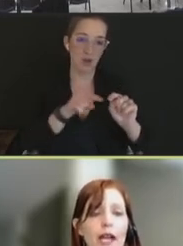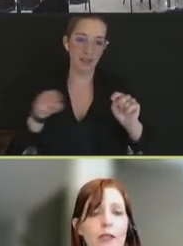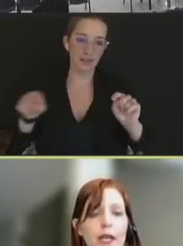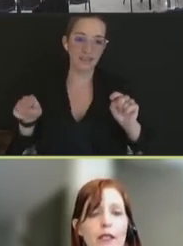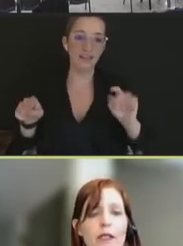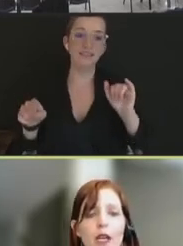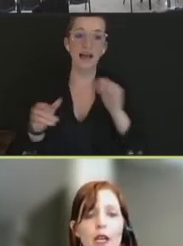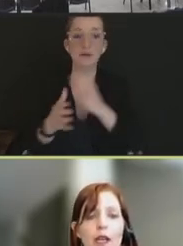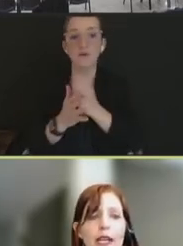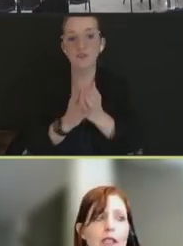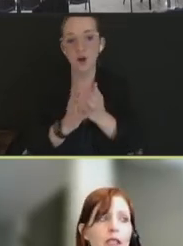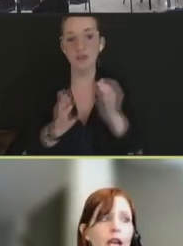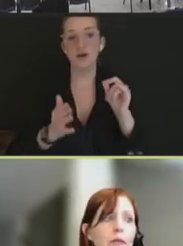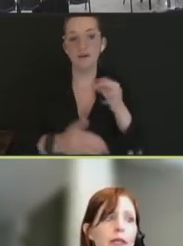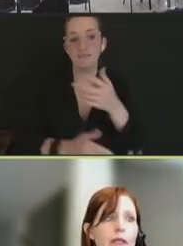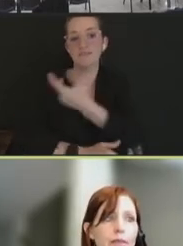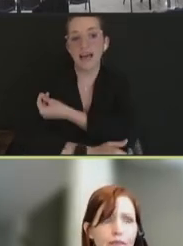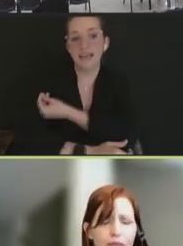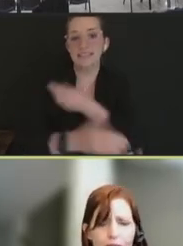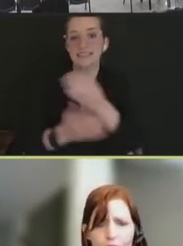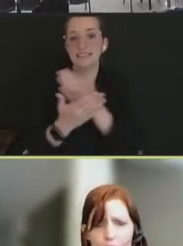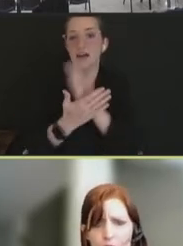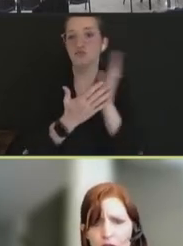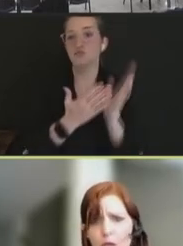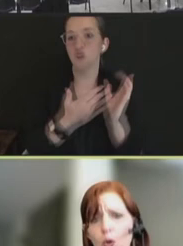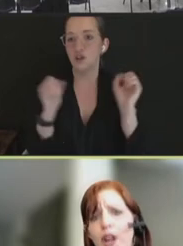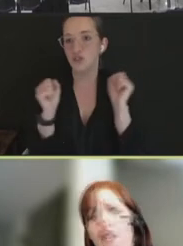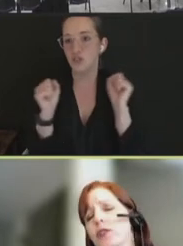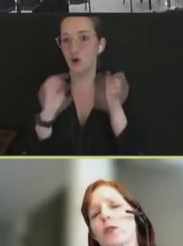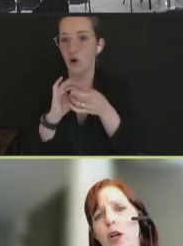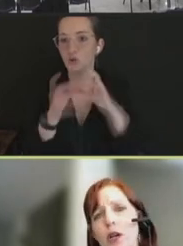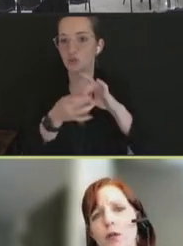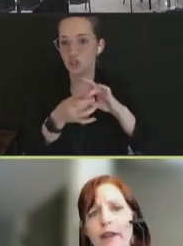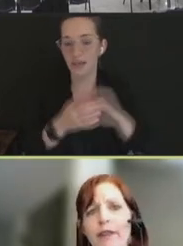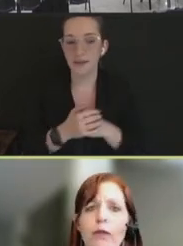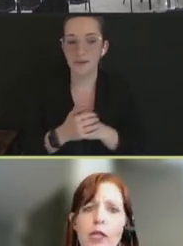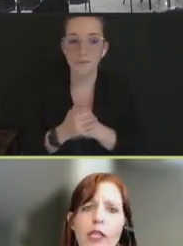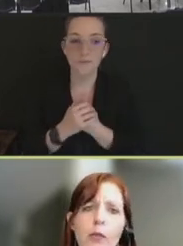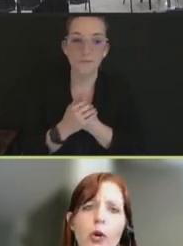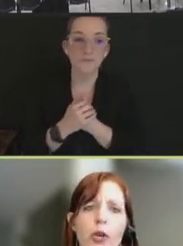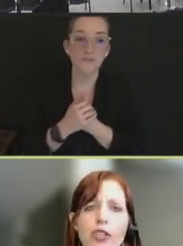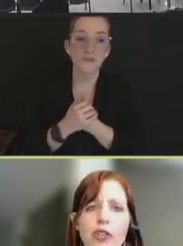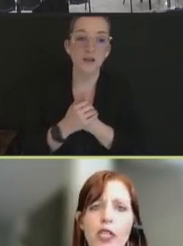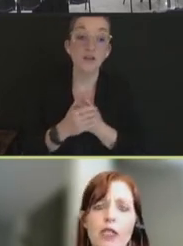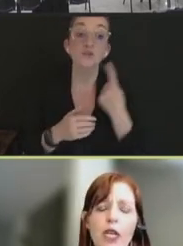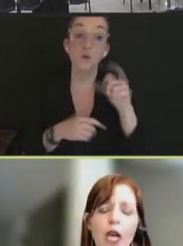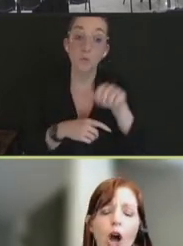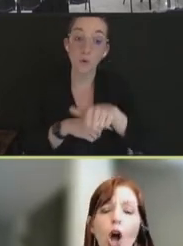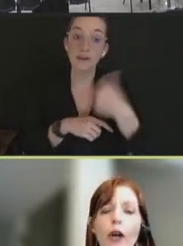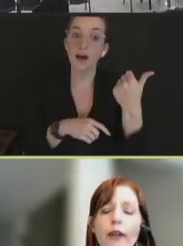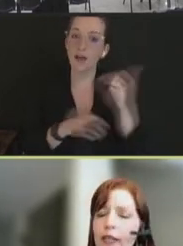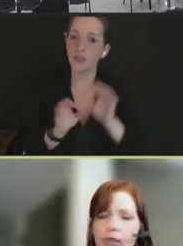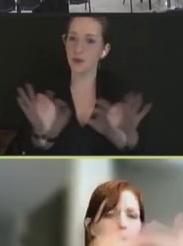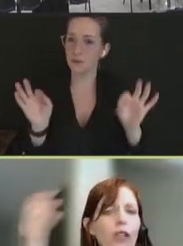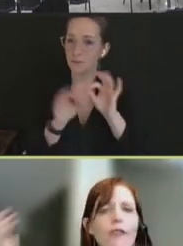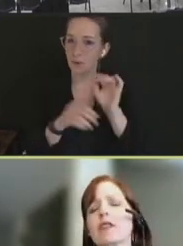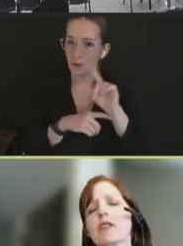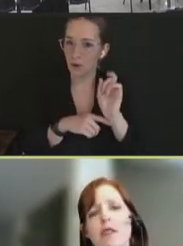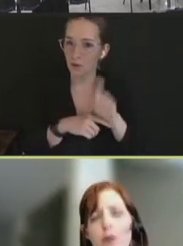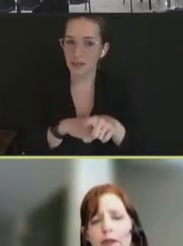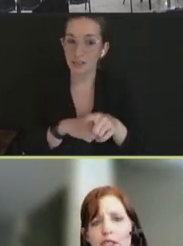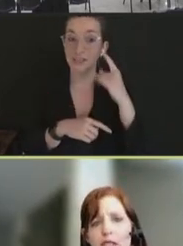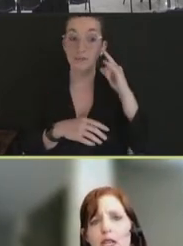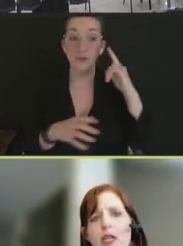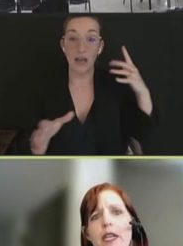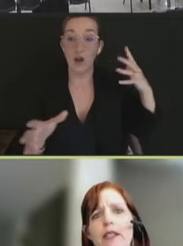other aspects. Next slide, please. So one other, I think, really important question is, given all of these